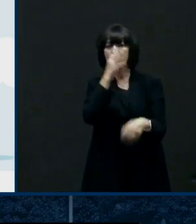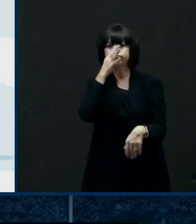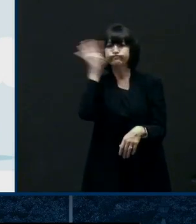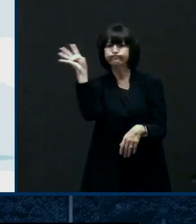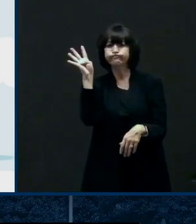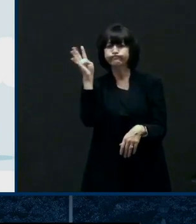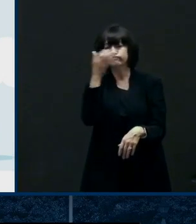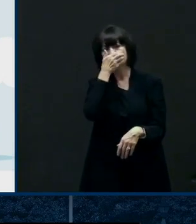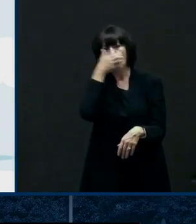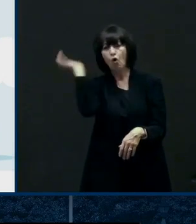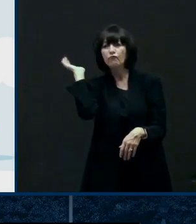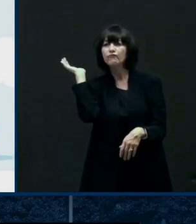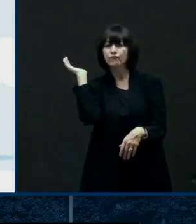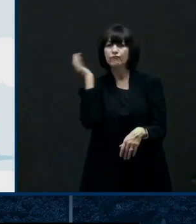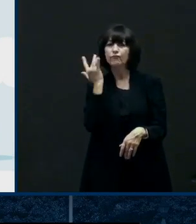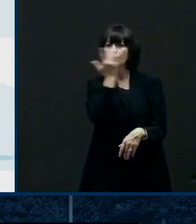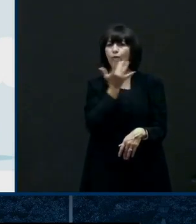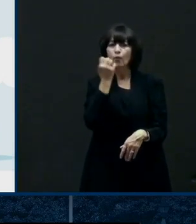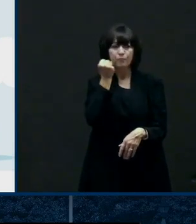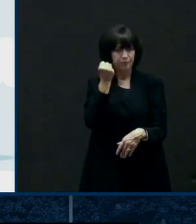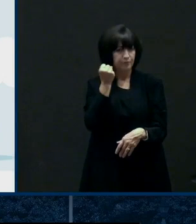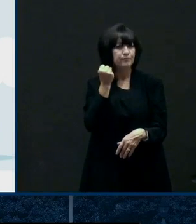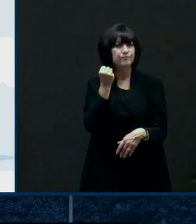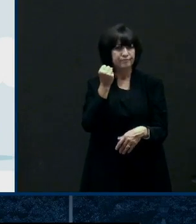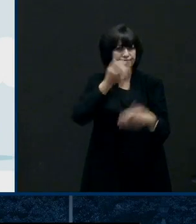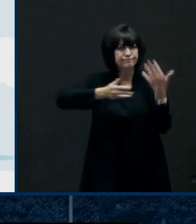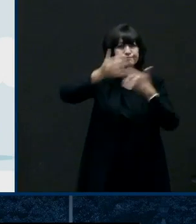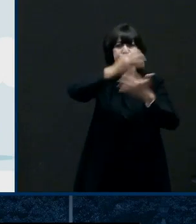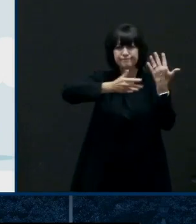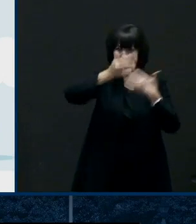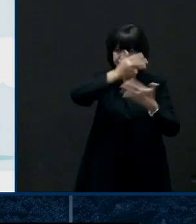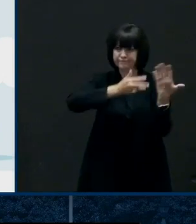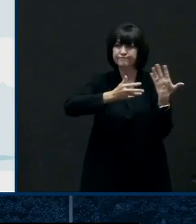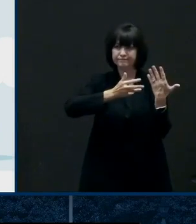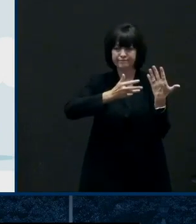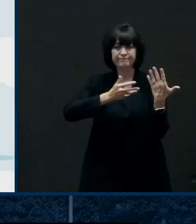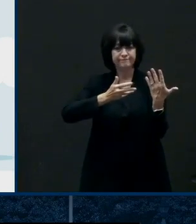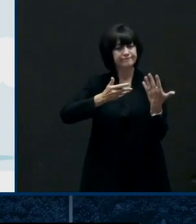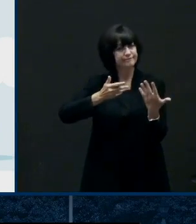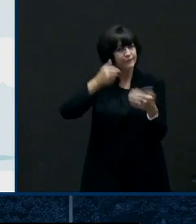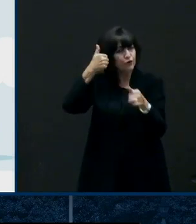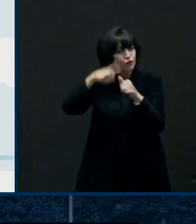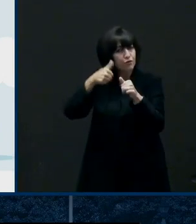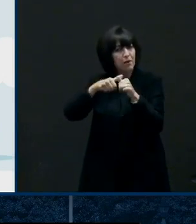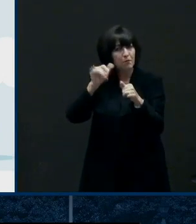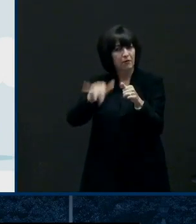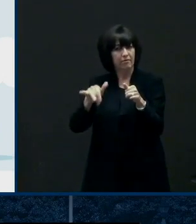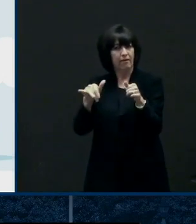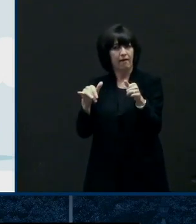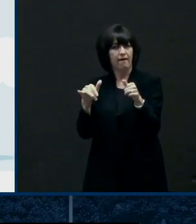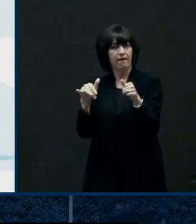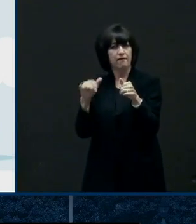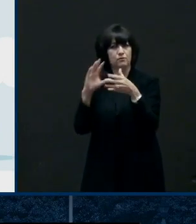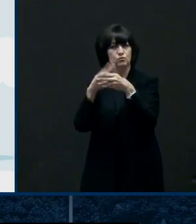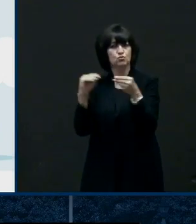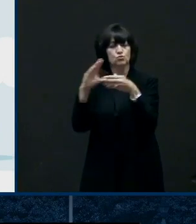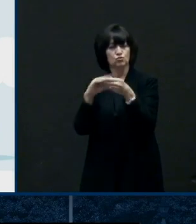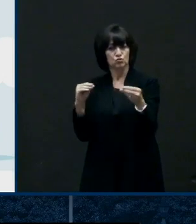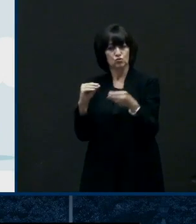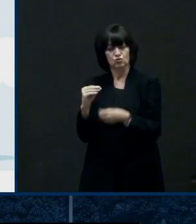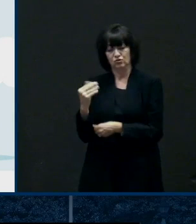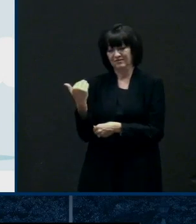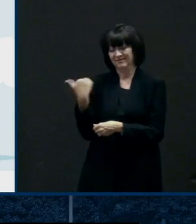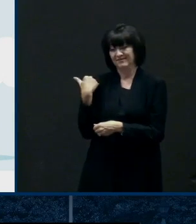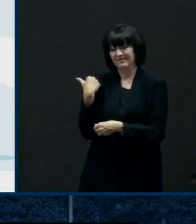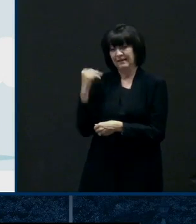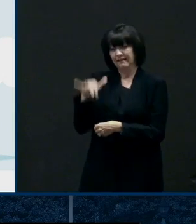effectiveness of masks was these two hairdressers who saw 139 they served 139